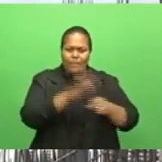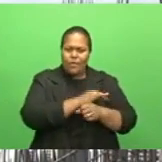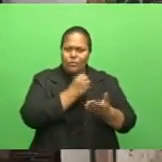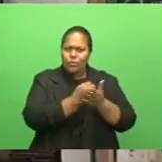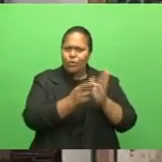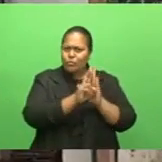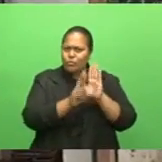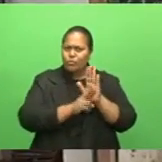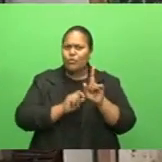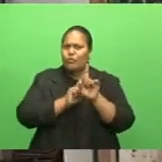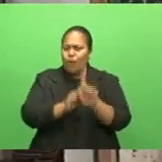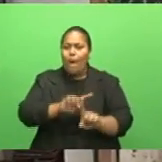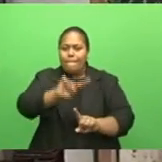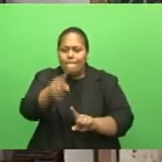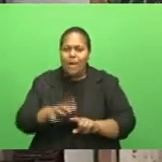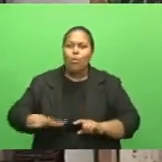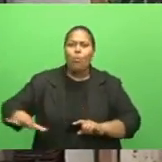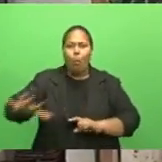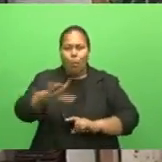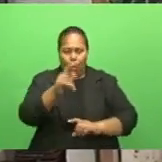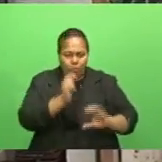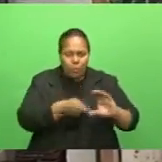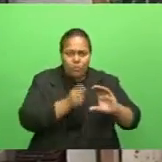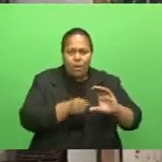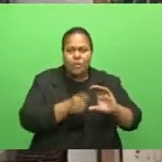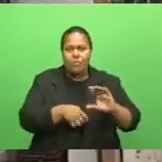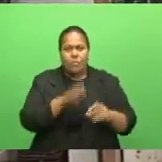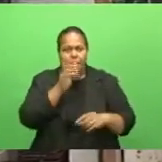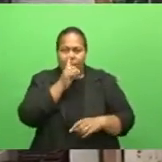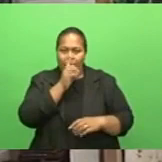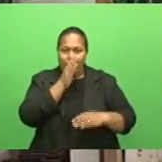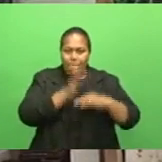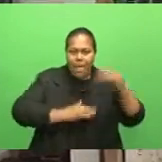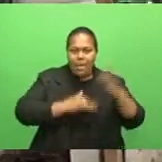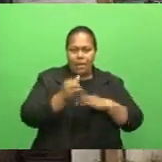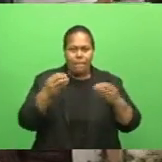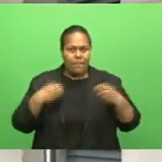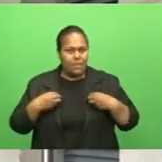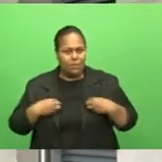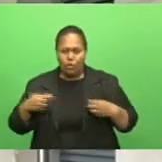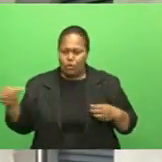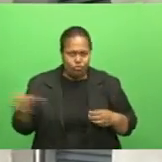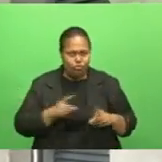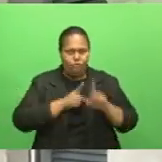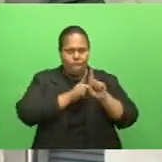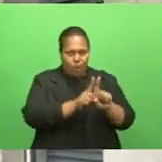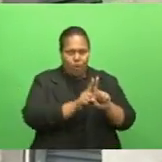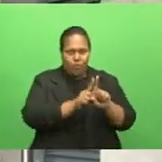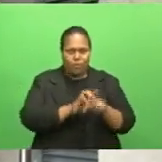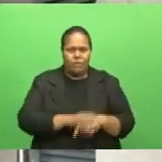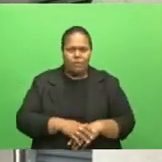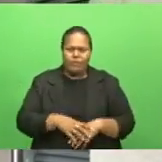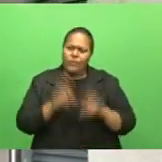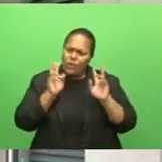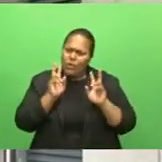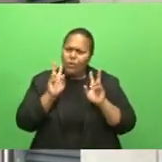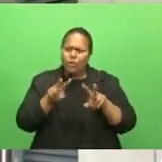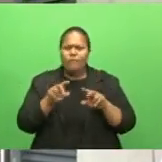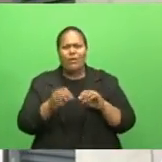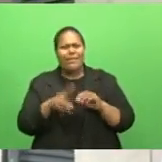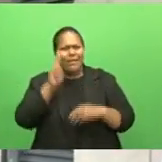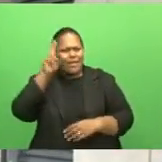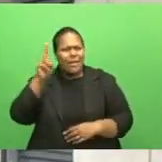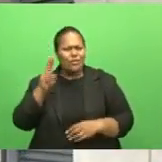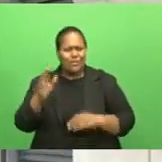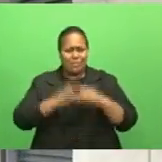construction industry must understand and implement the building code. Look, for the national building code, I personally